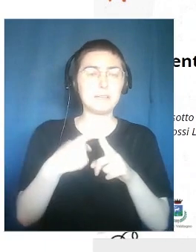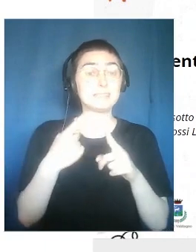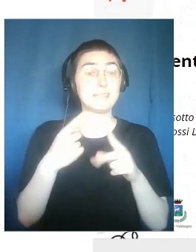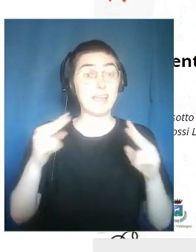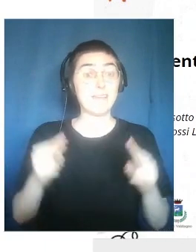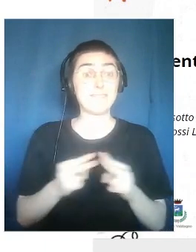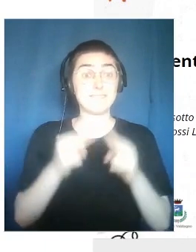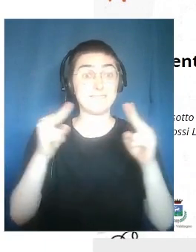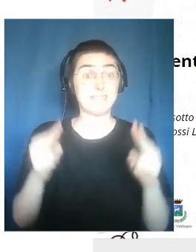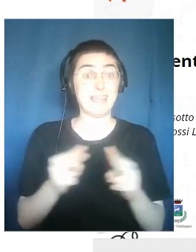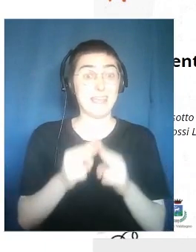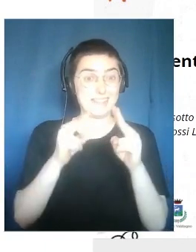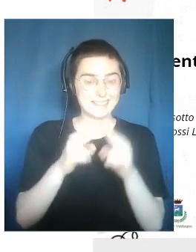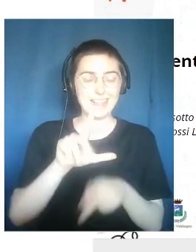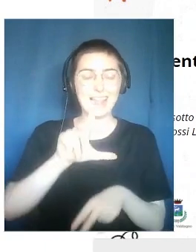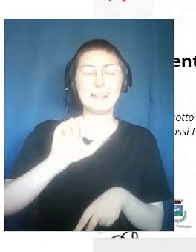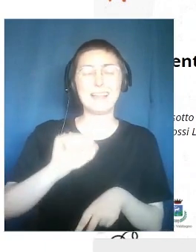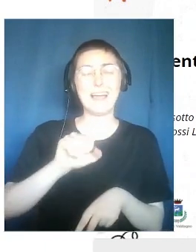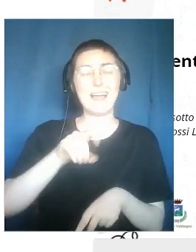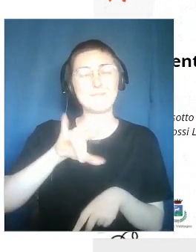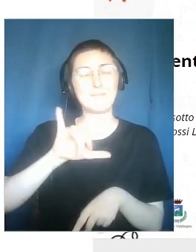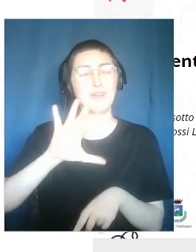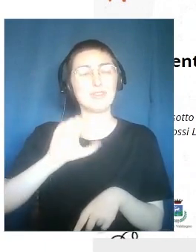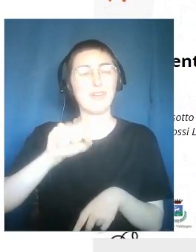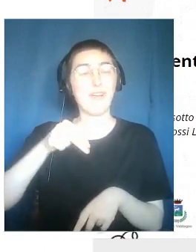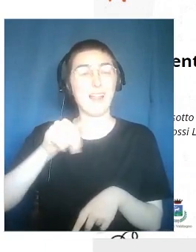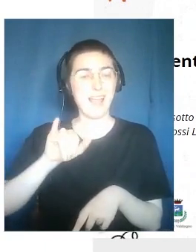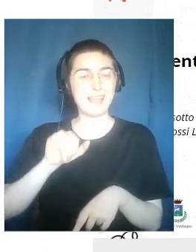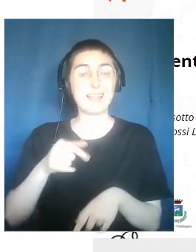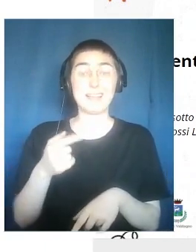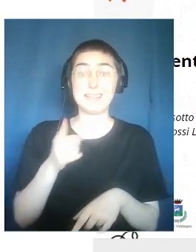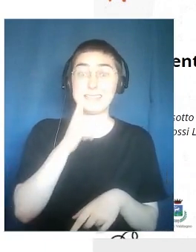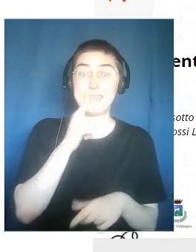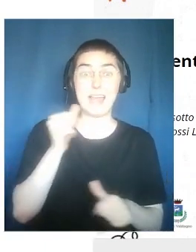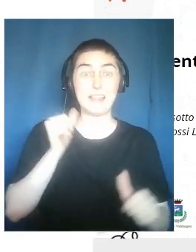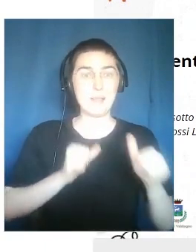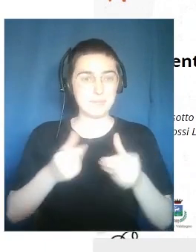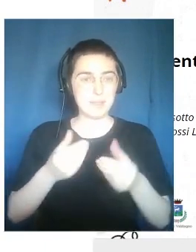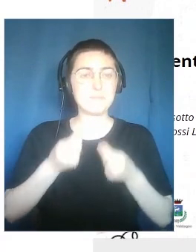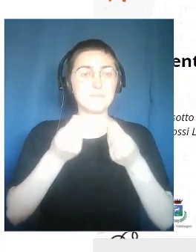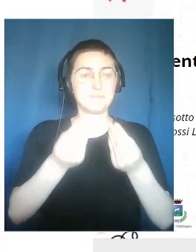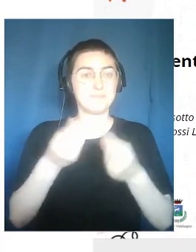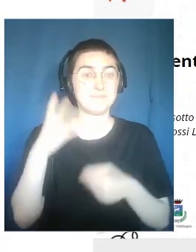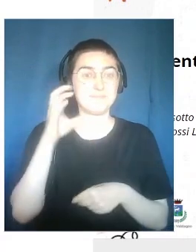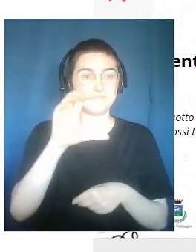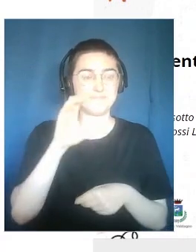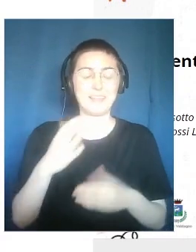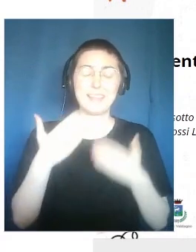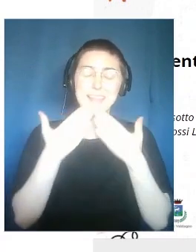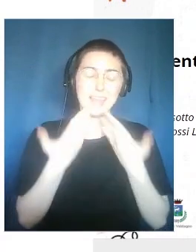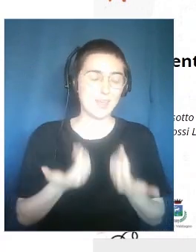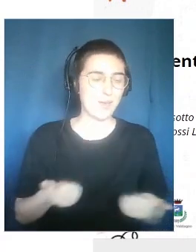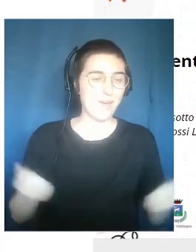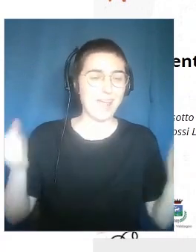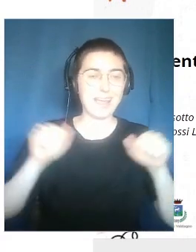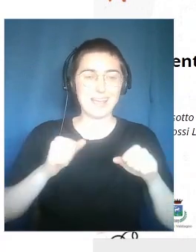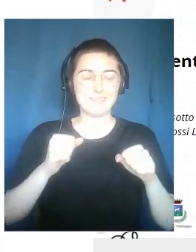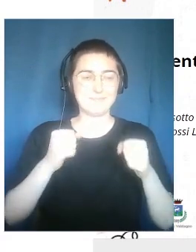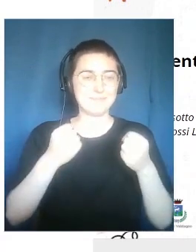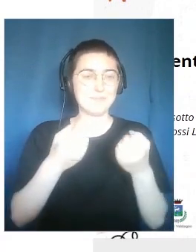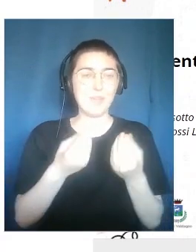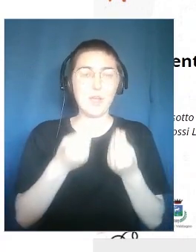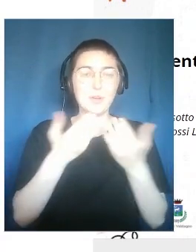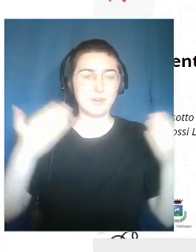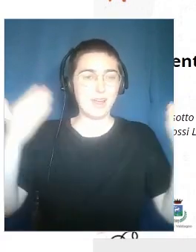publication and on our next events the next la piccinaia's events on silent place